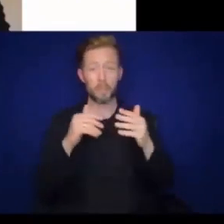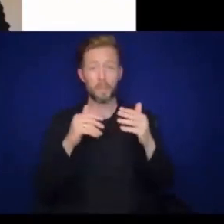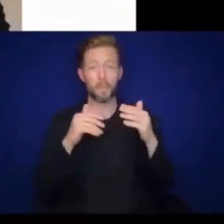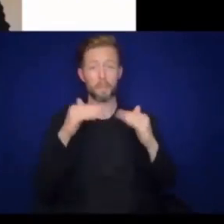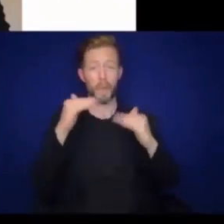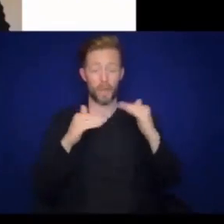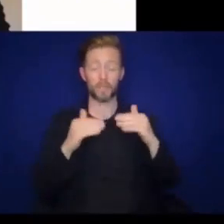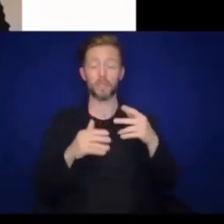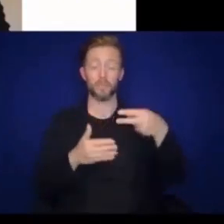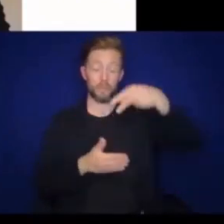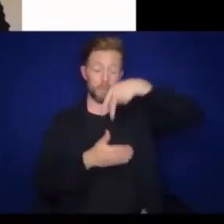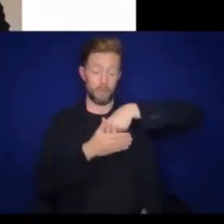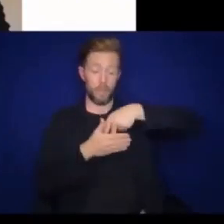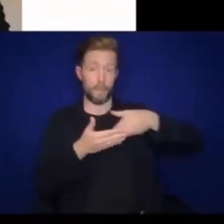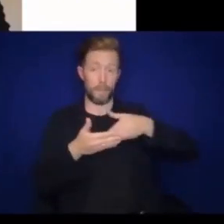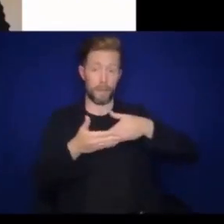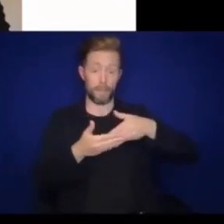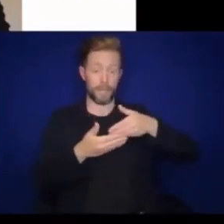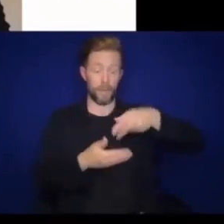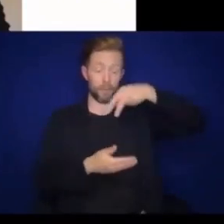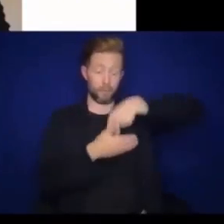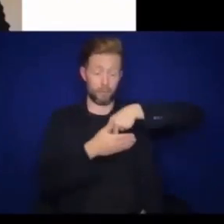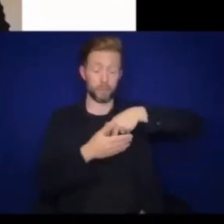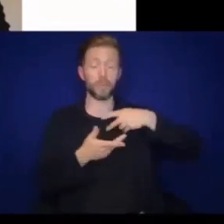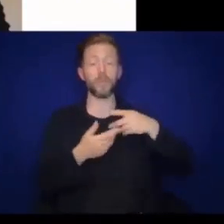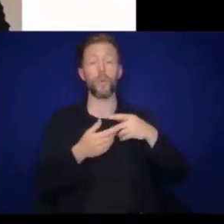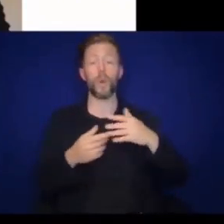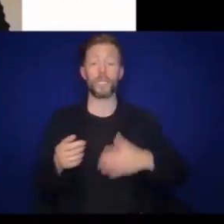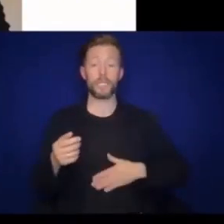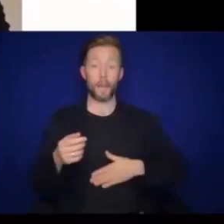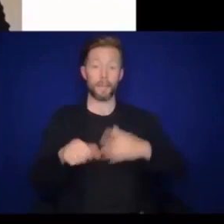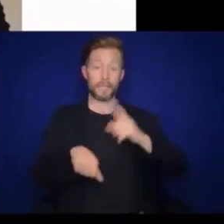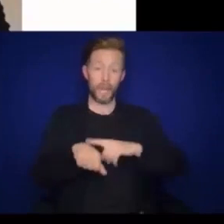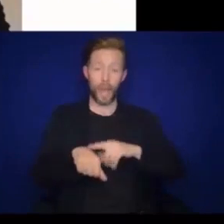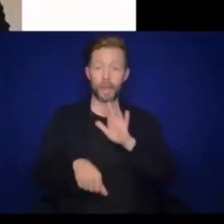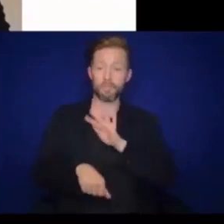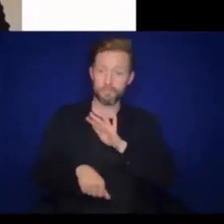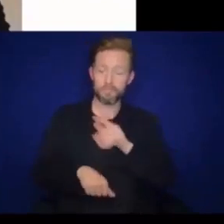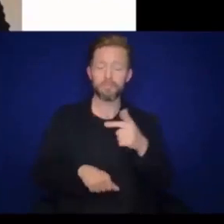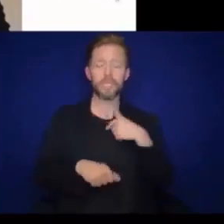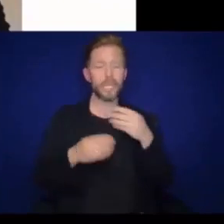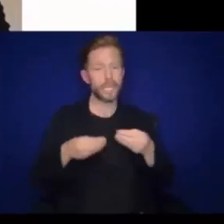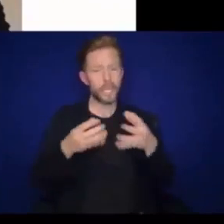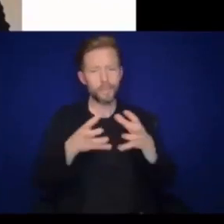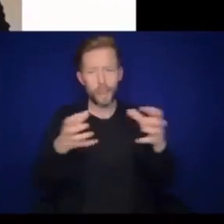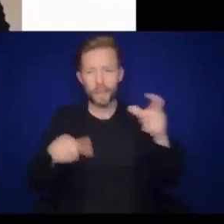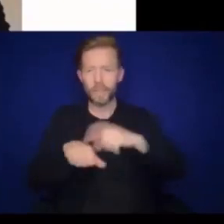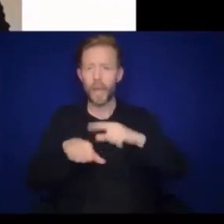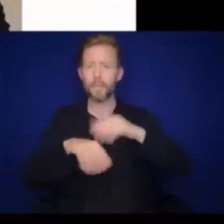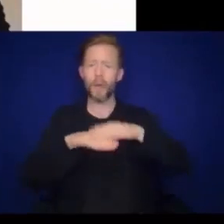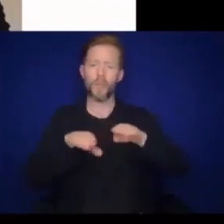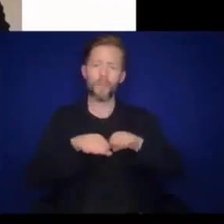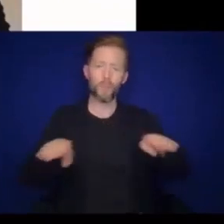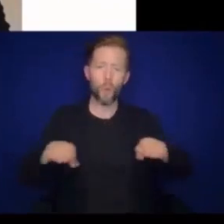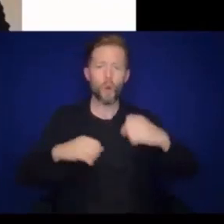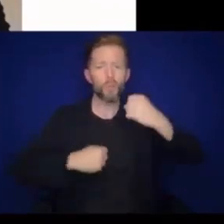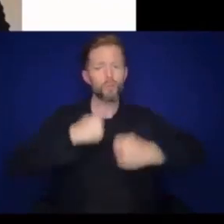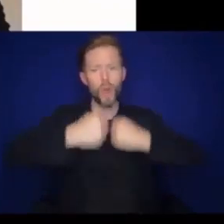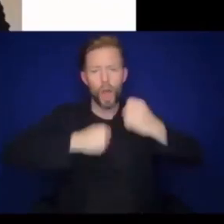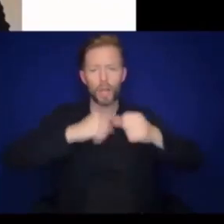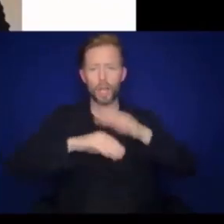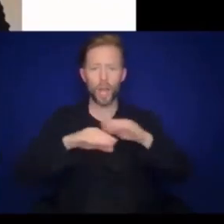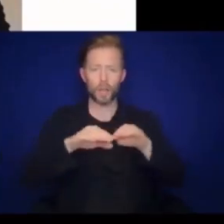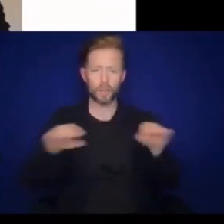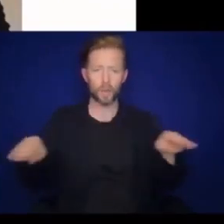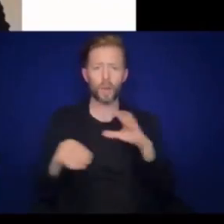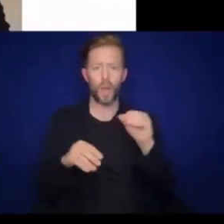great. Tummy time is great to build a sense of balance. Giving babies lots of time and floor time. Crawling